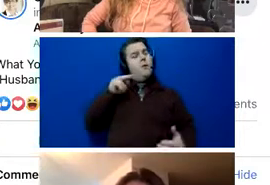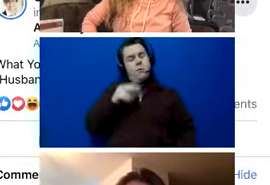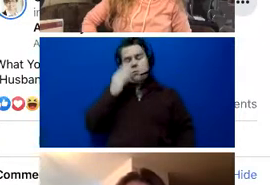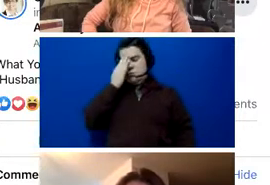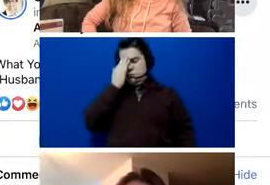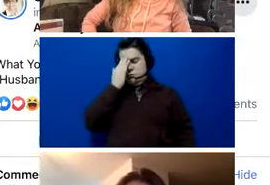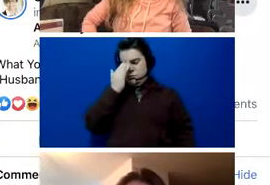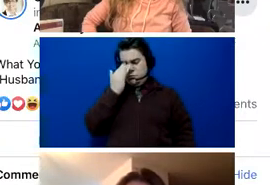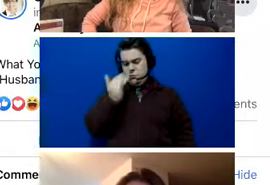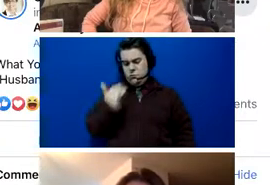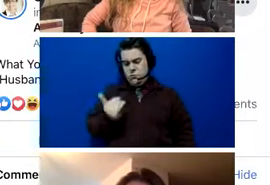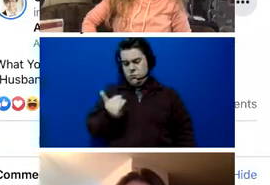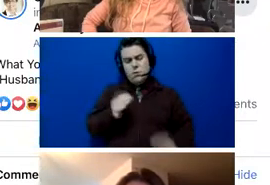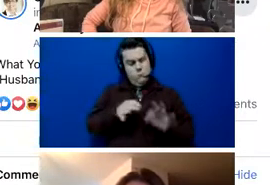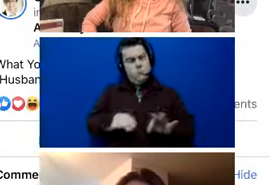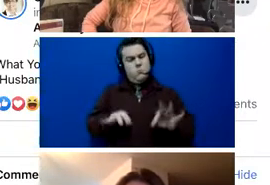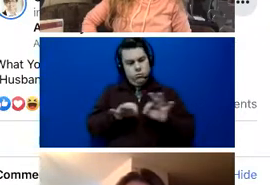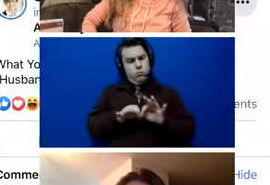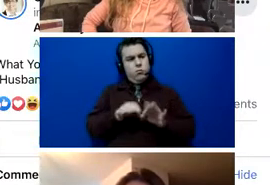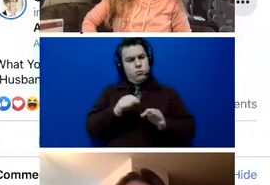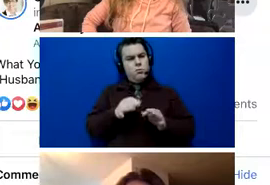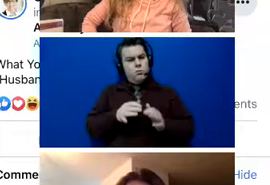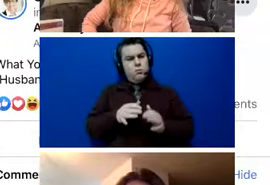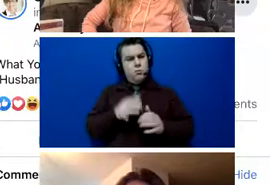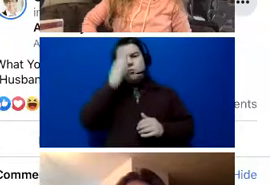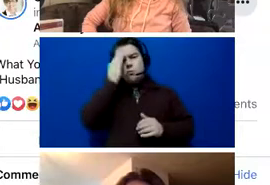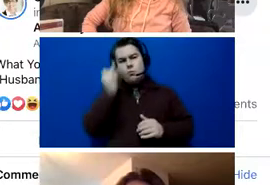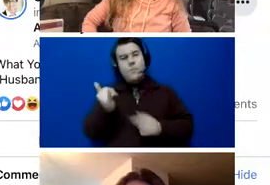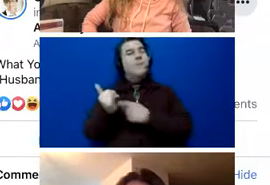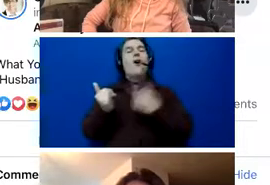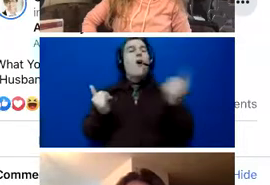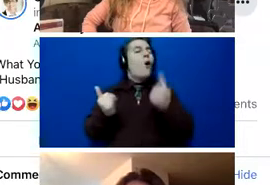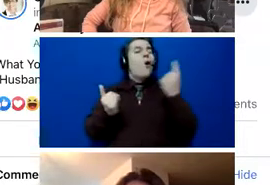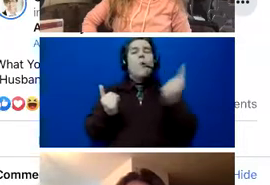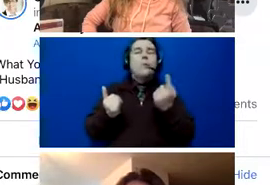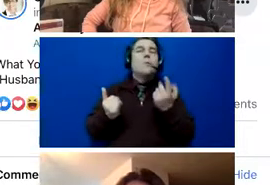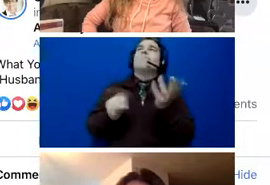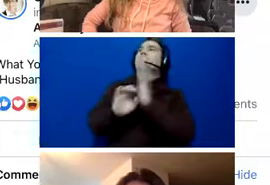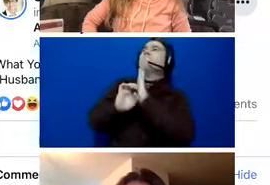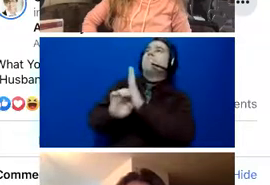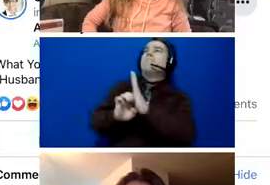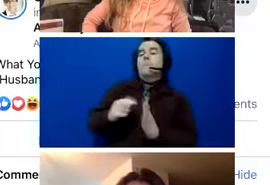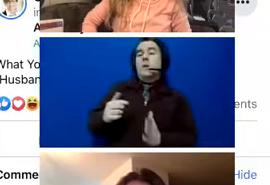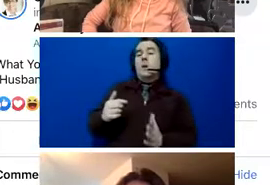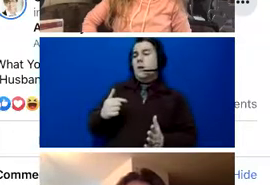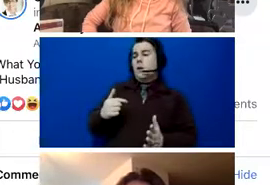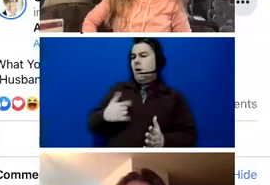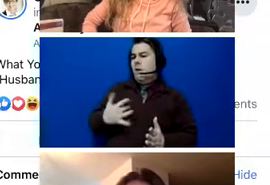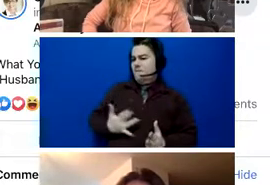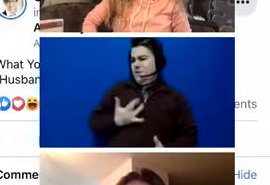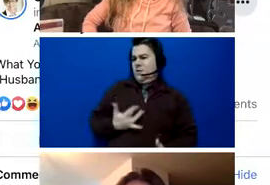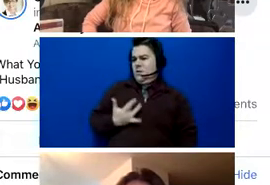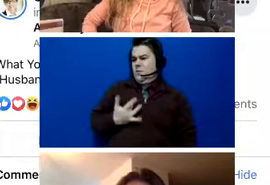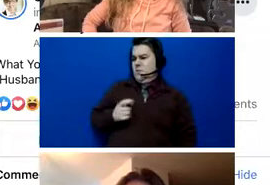Why is that important? And the underlying answer is always something like this. I'm experiencing a feeling right now